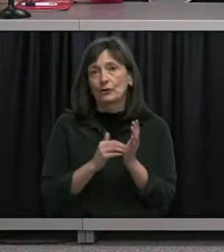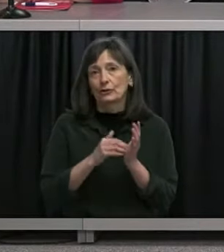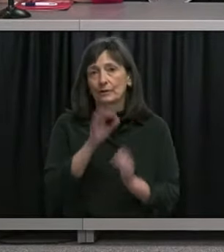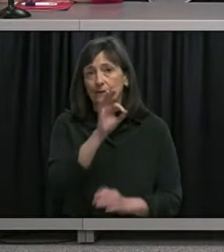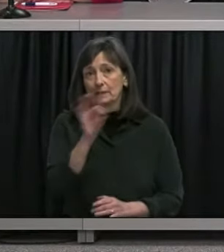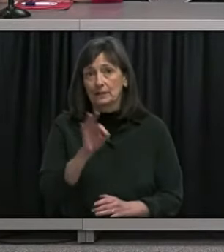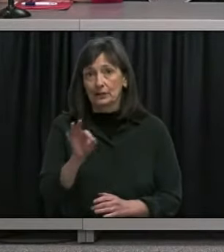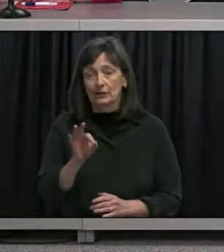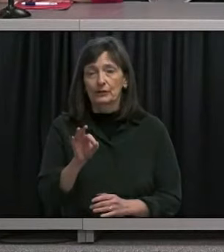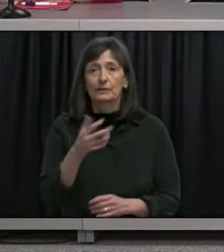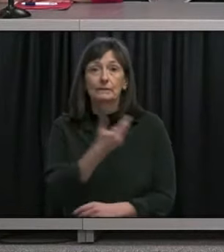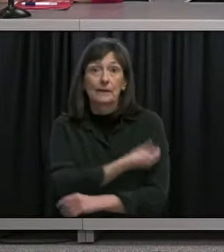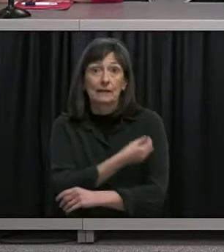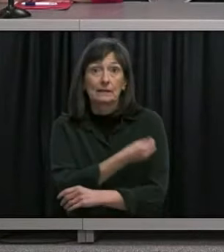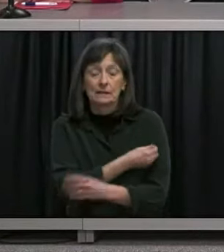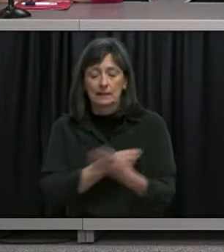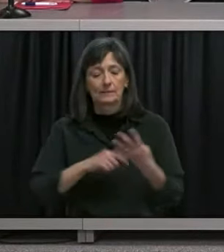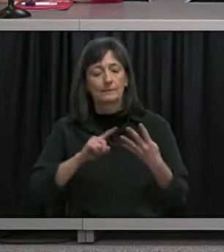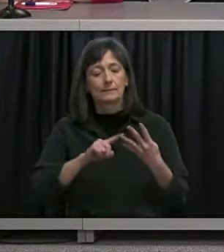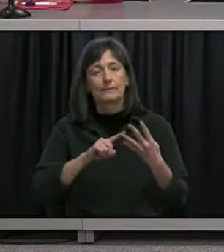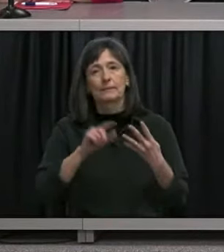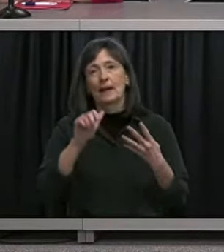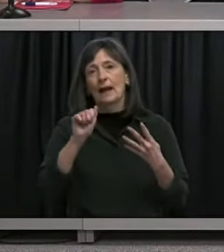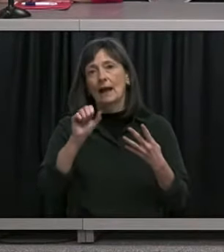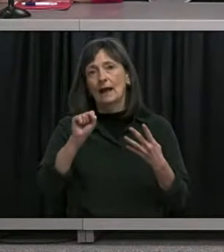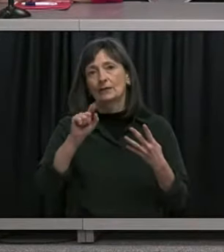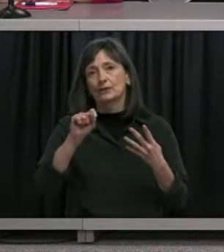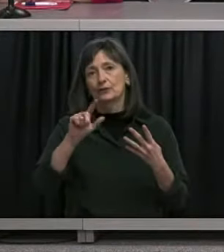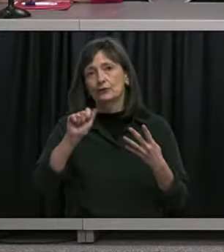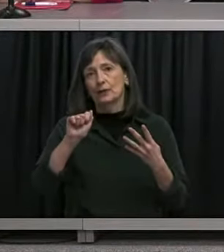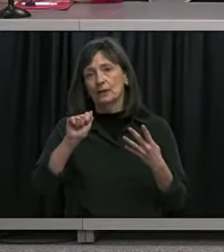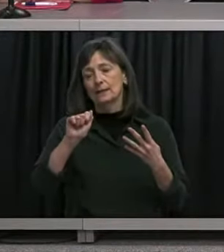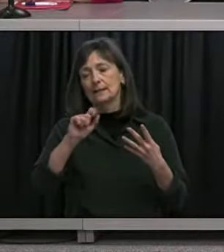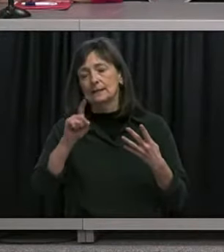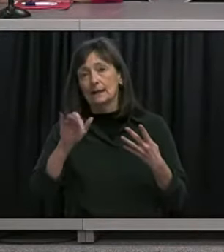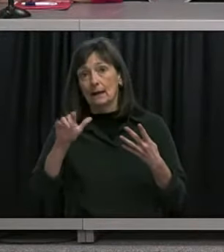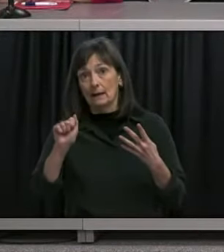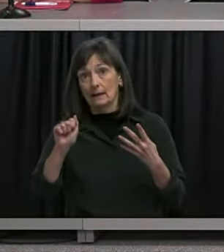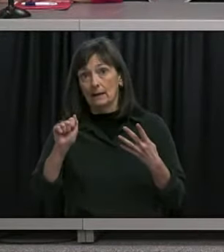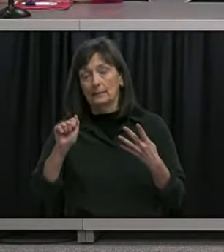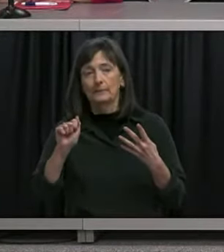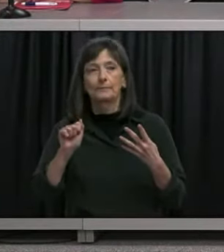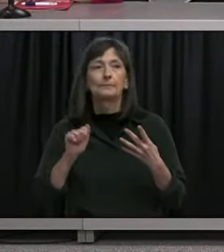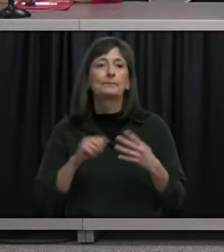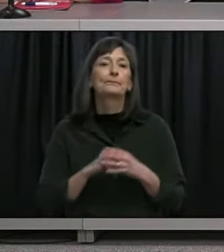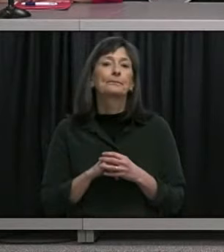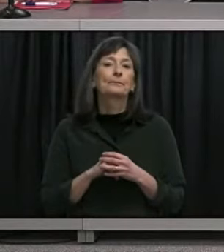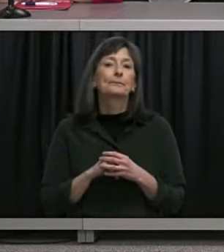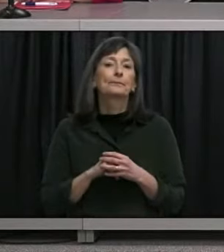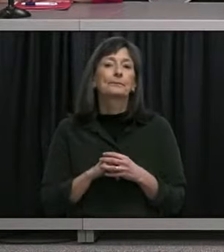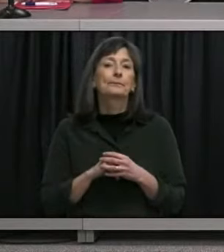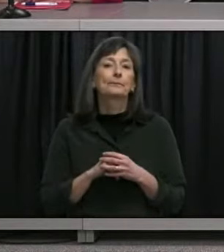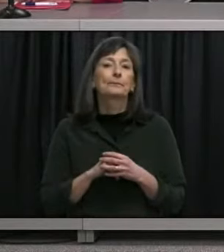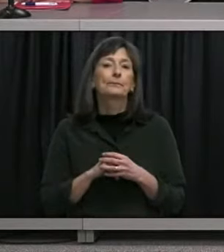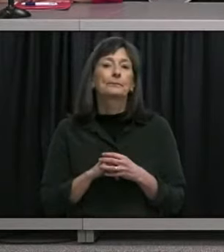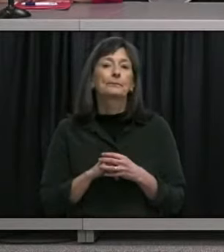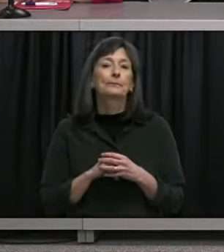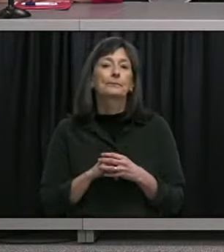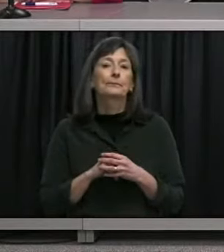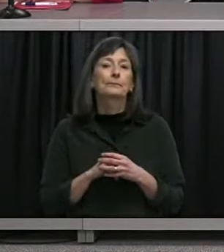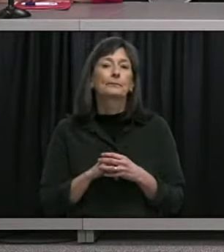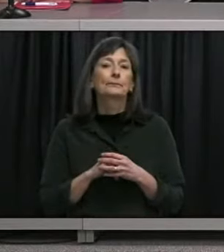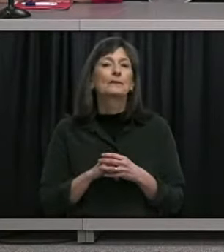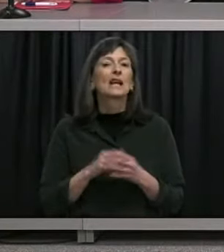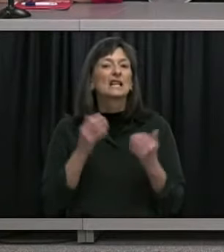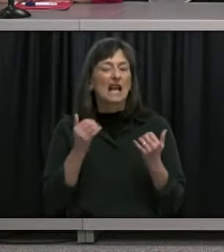AstraZeneca vaccine now we know that NACI has indicated that this is to be also included for 65